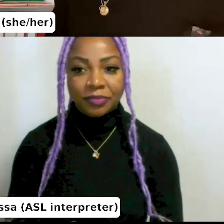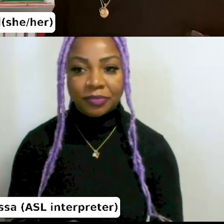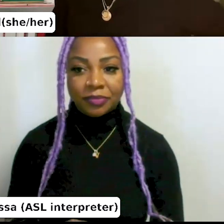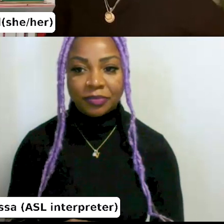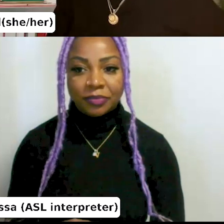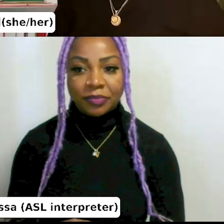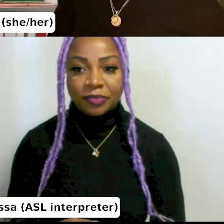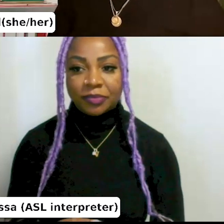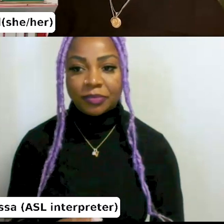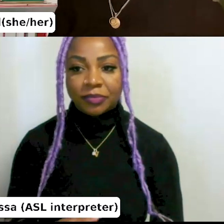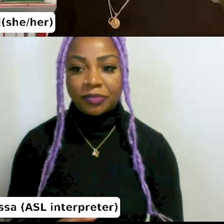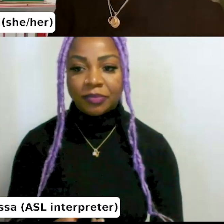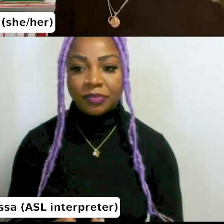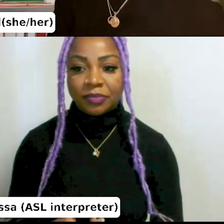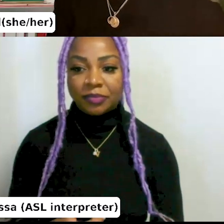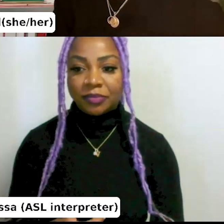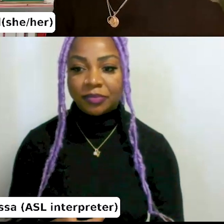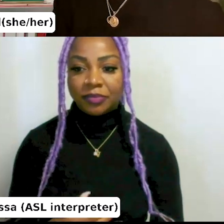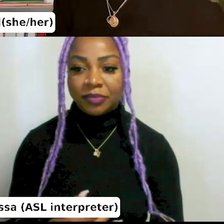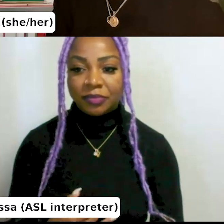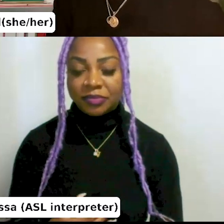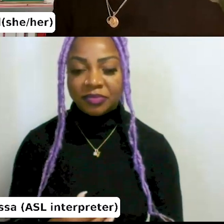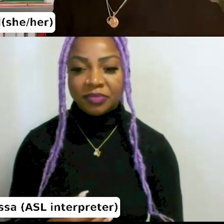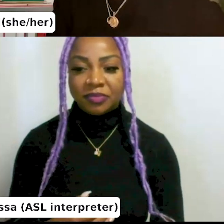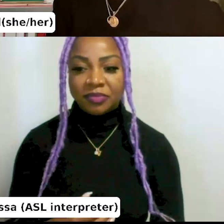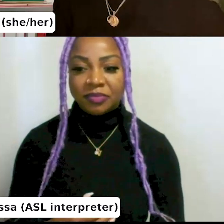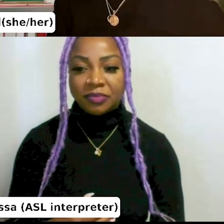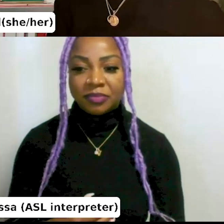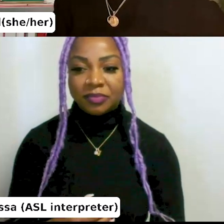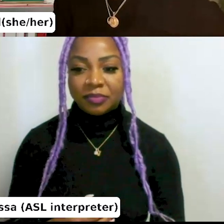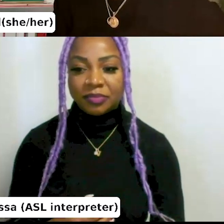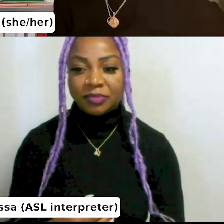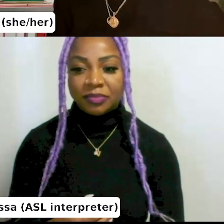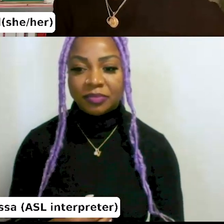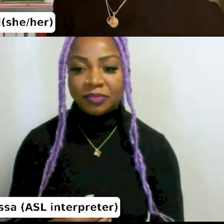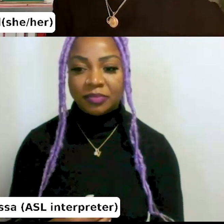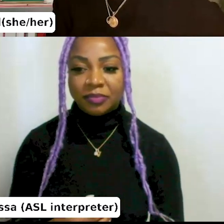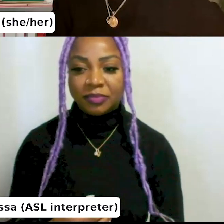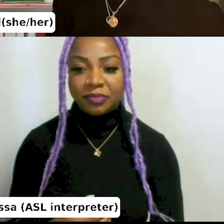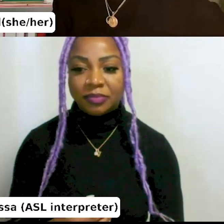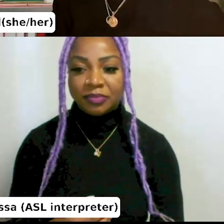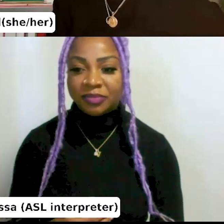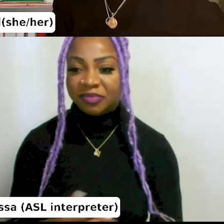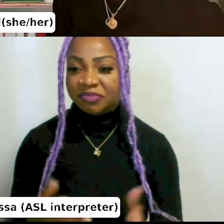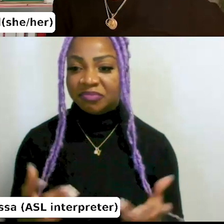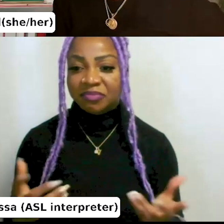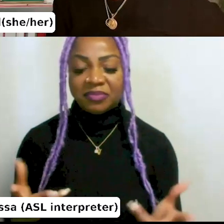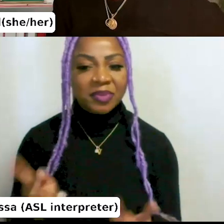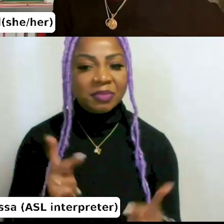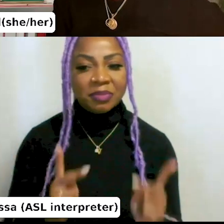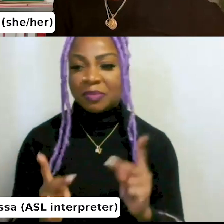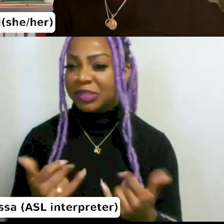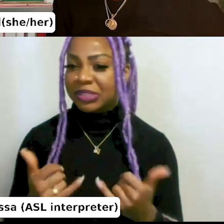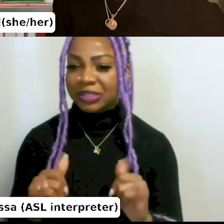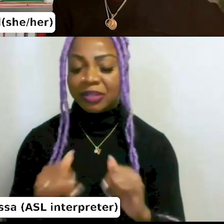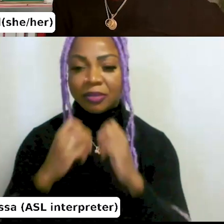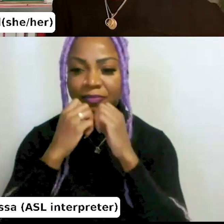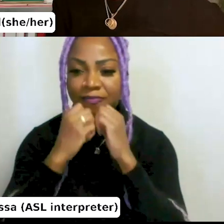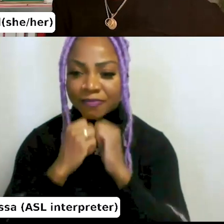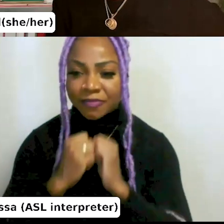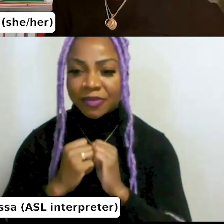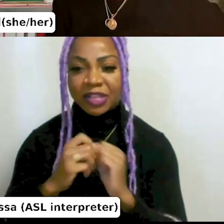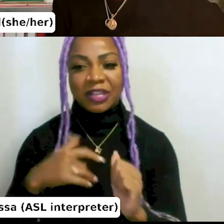I think, yeah, this appreciation, it will definitely, yeah, it's, it's already here, but it will definitely stay as well.